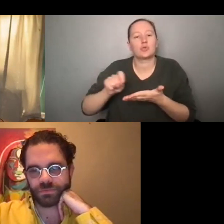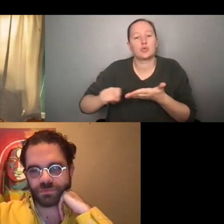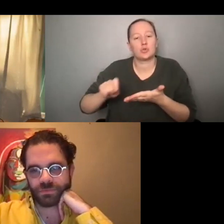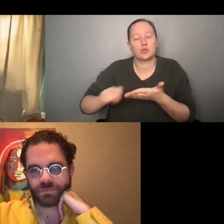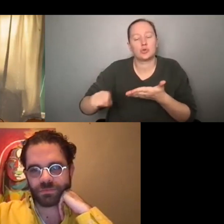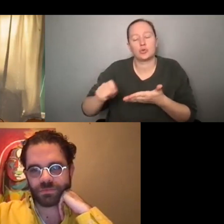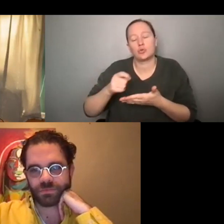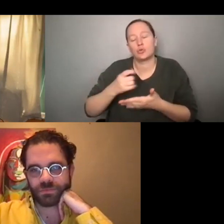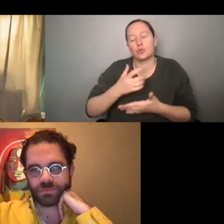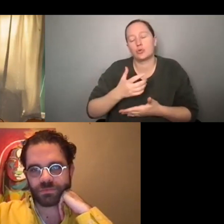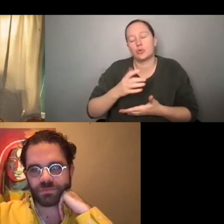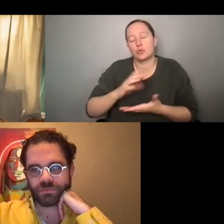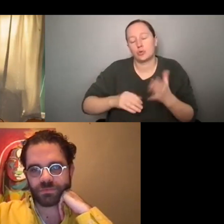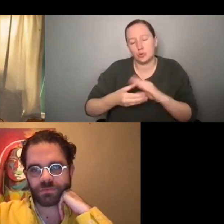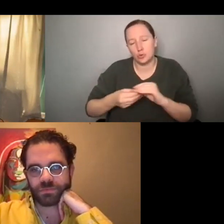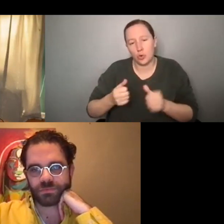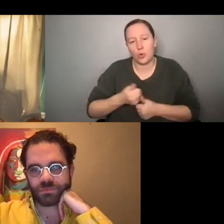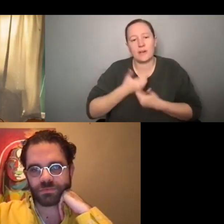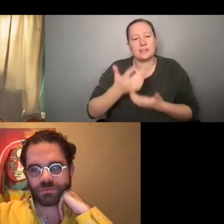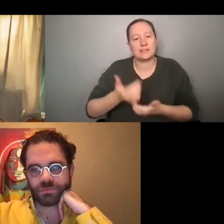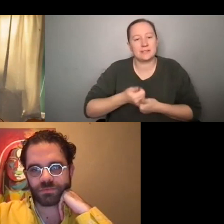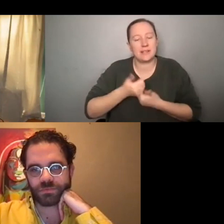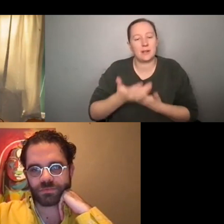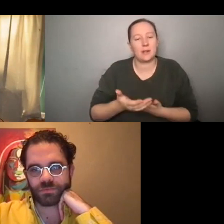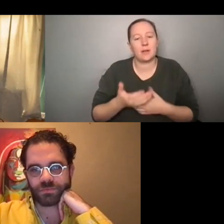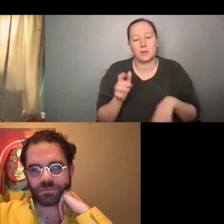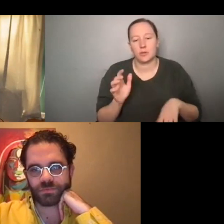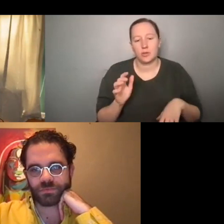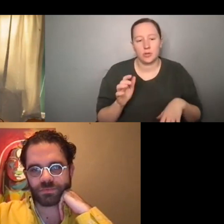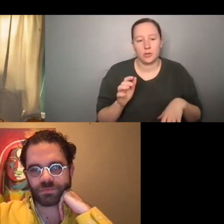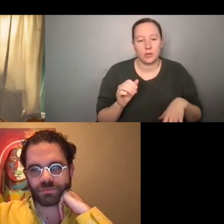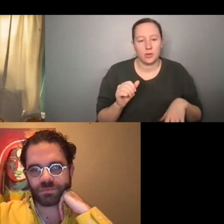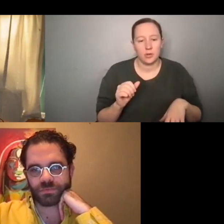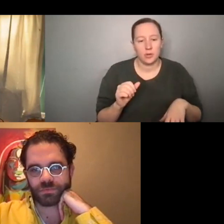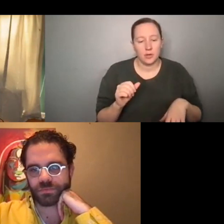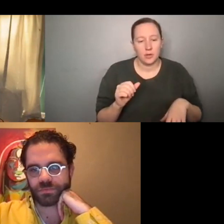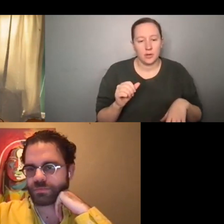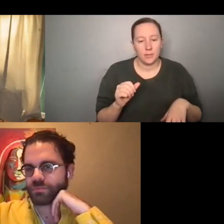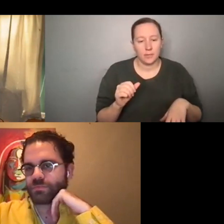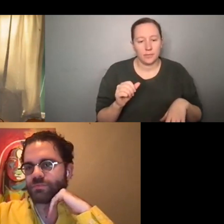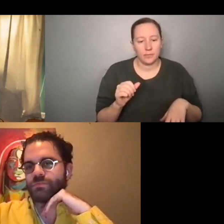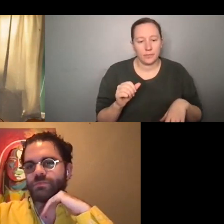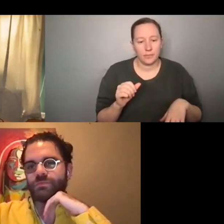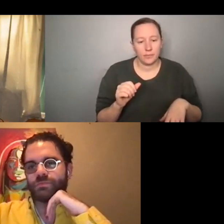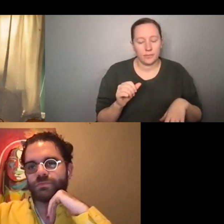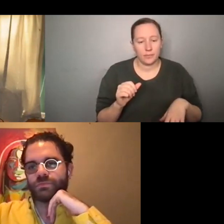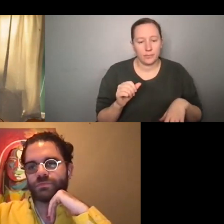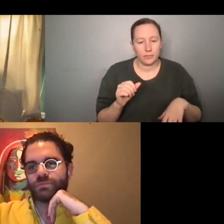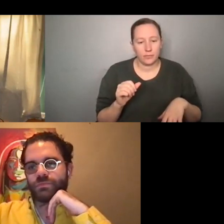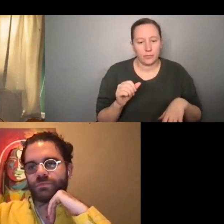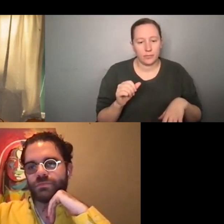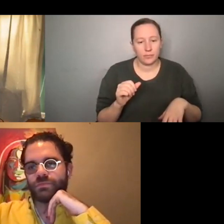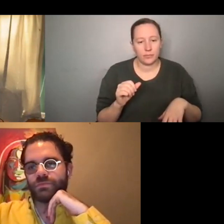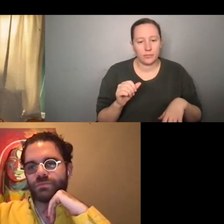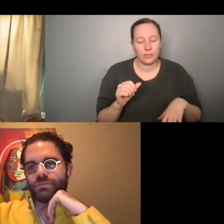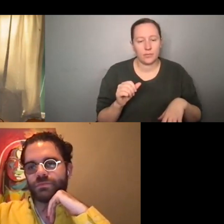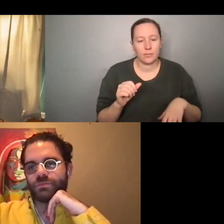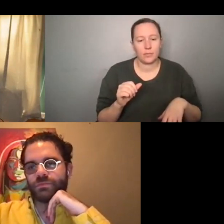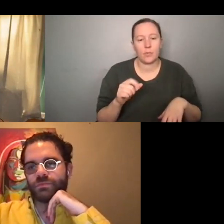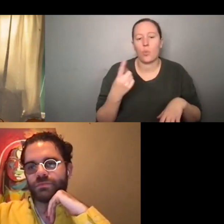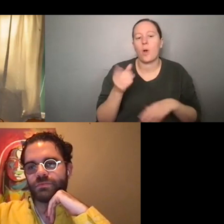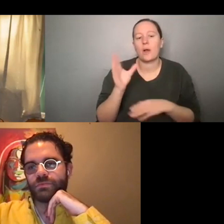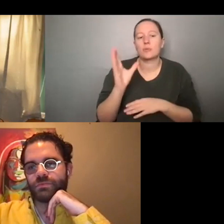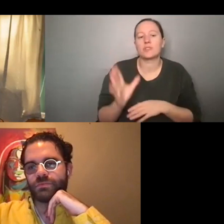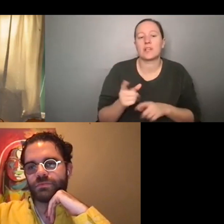in which, uh, Yalda was actually, uh, one of like the presenters yesterday, day